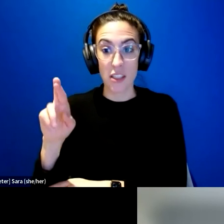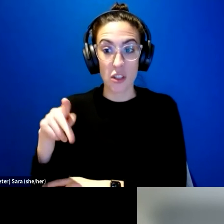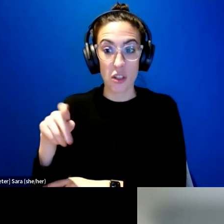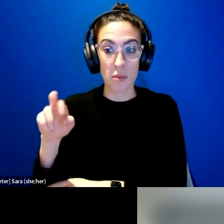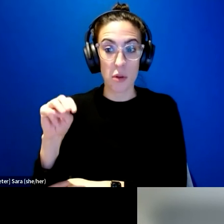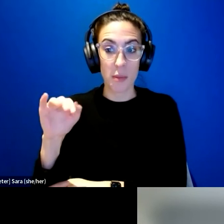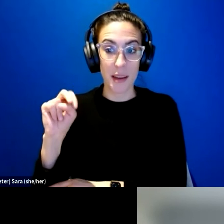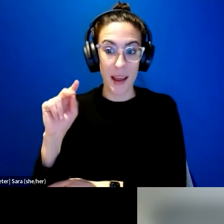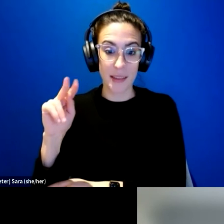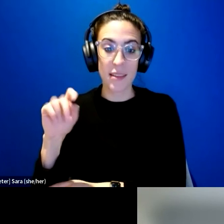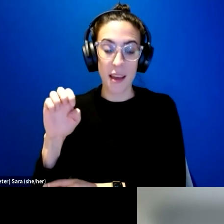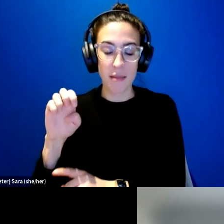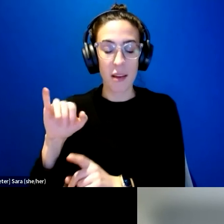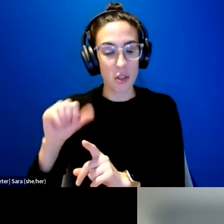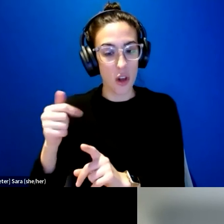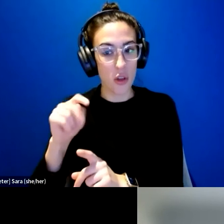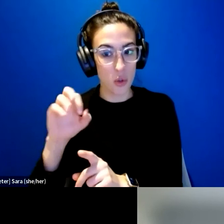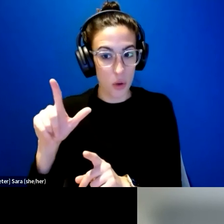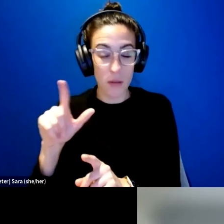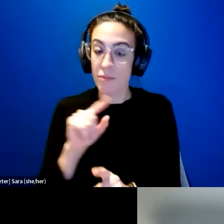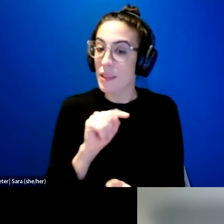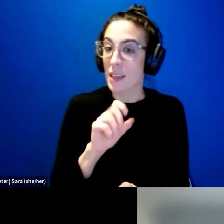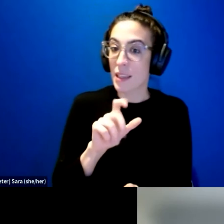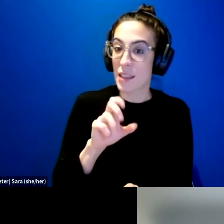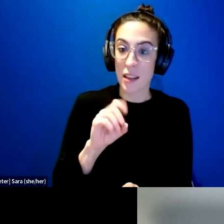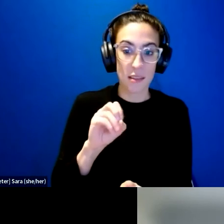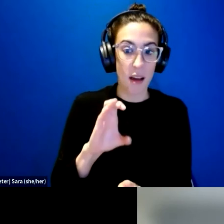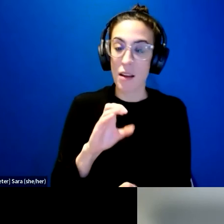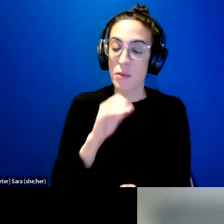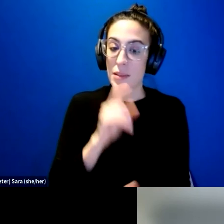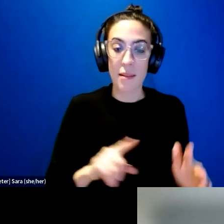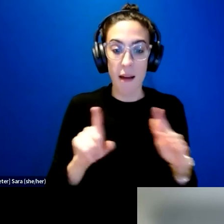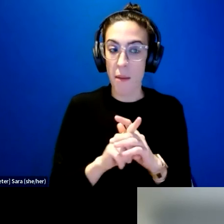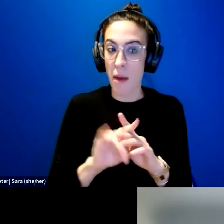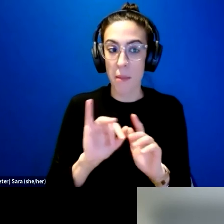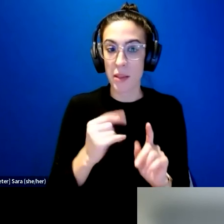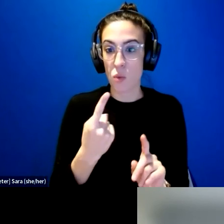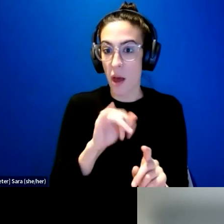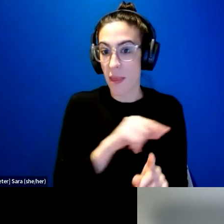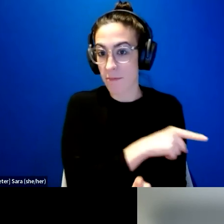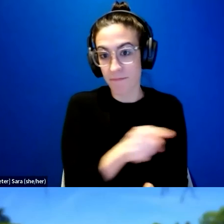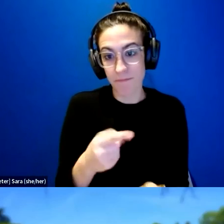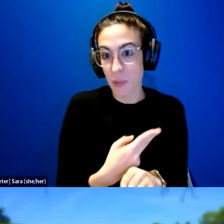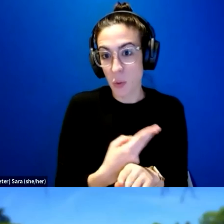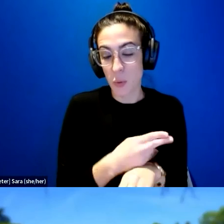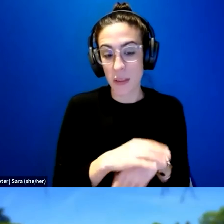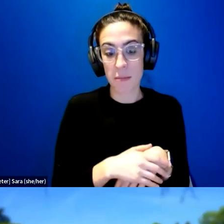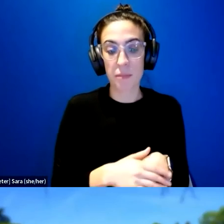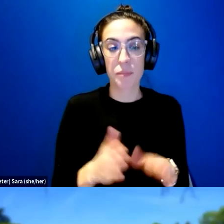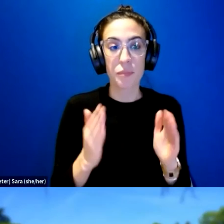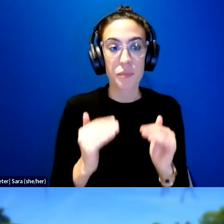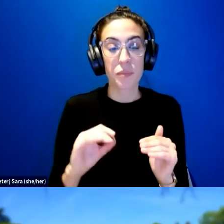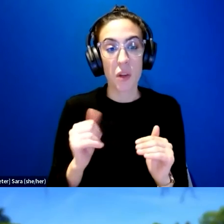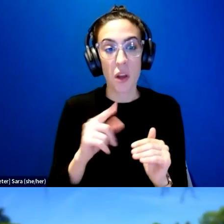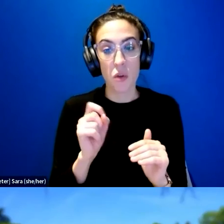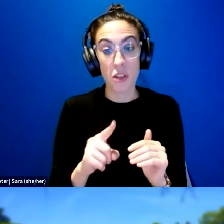participants used. Teladoc did not come up as one of the tools. And then there was a follow-up question. If